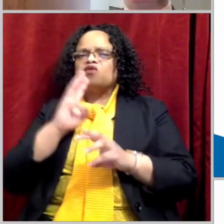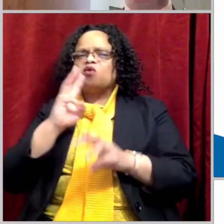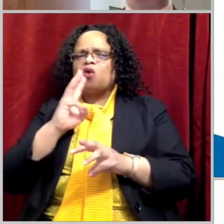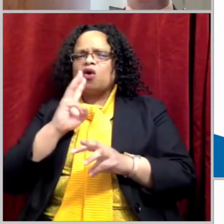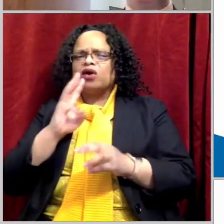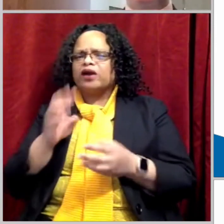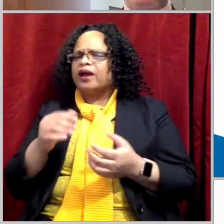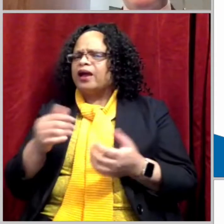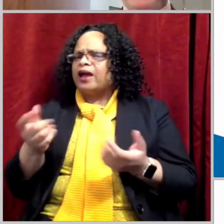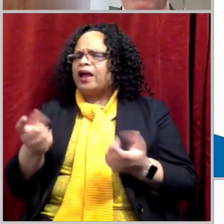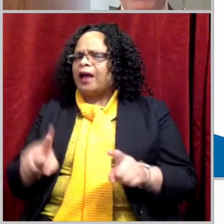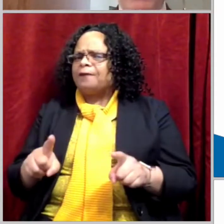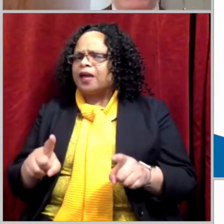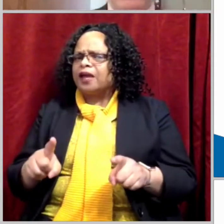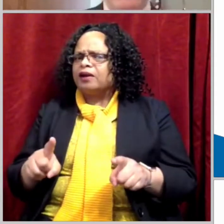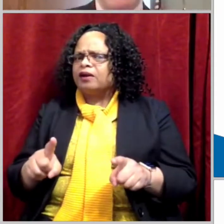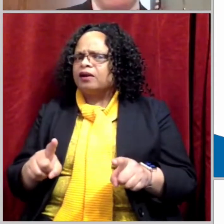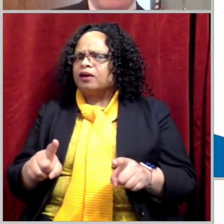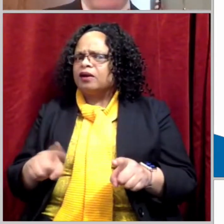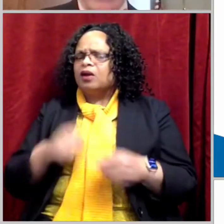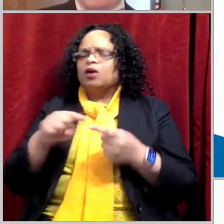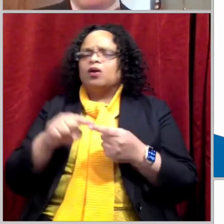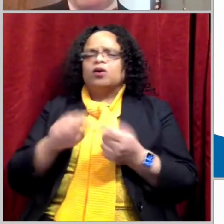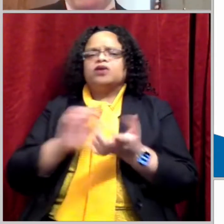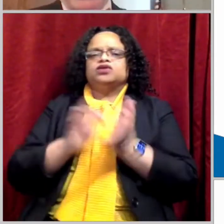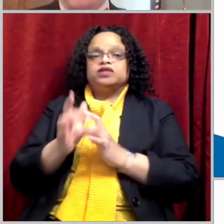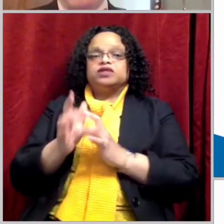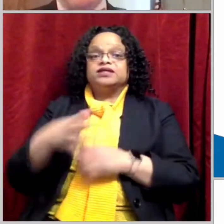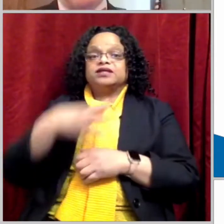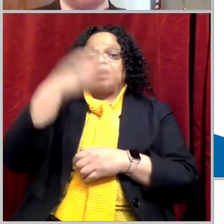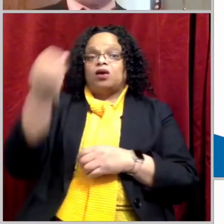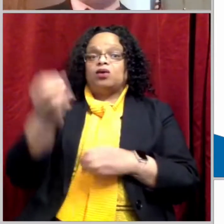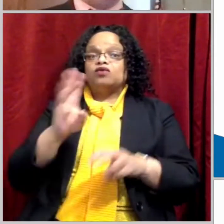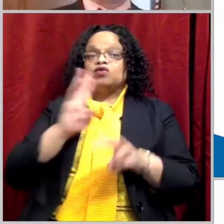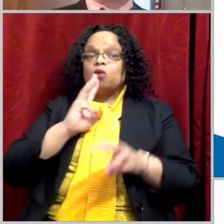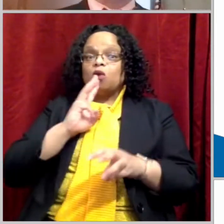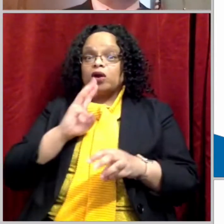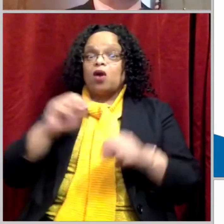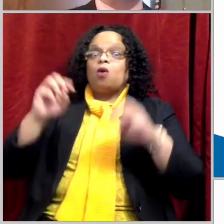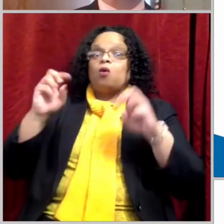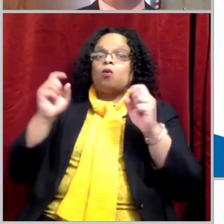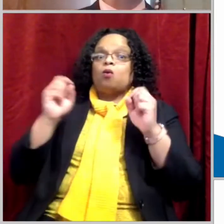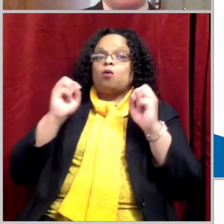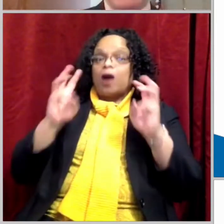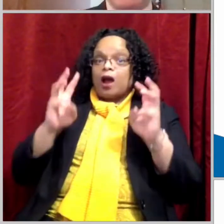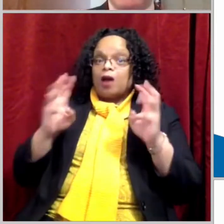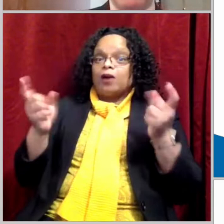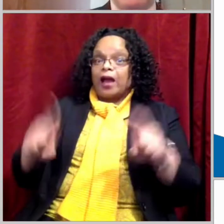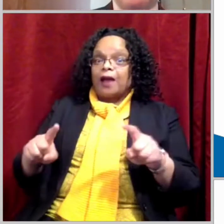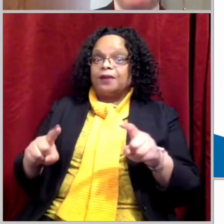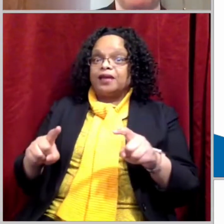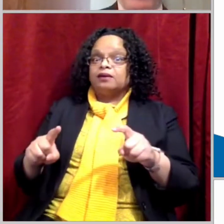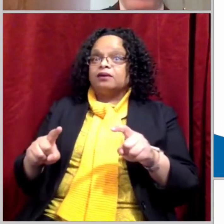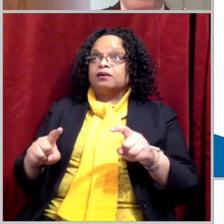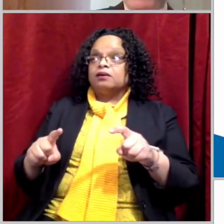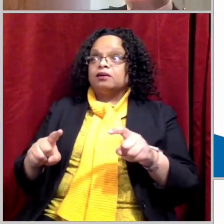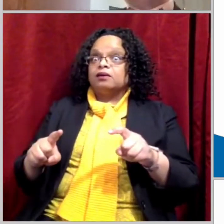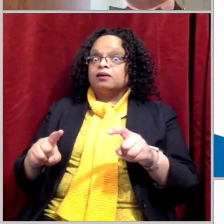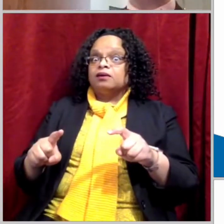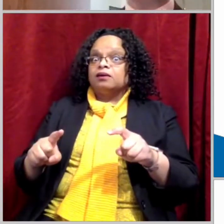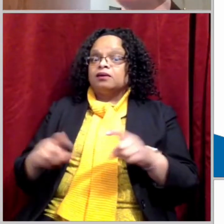huge happened. And that's the when that the gospel writers pay attention to.